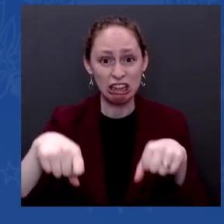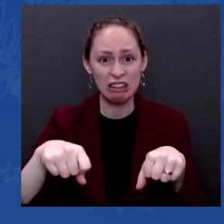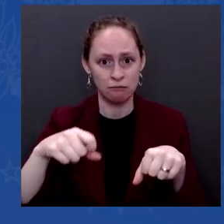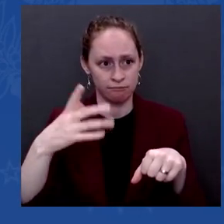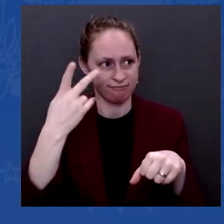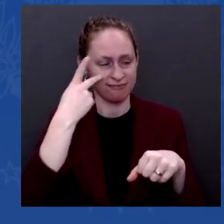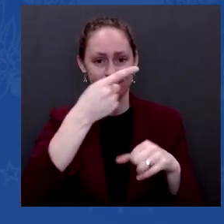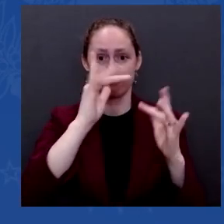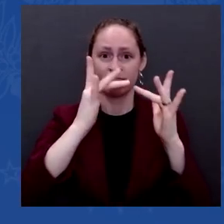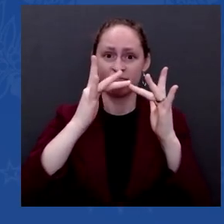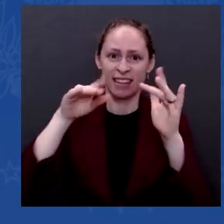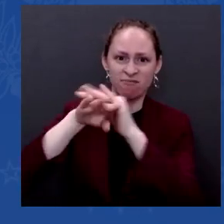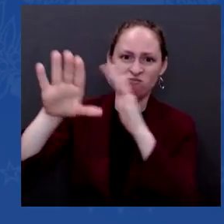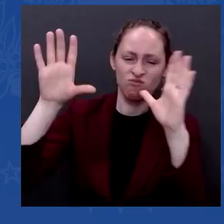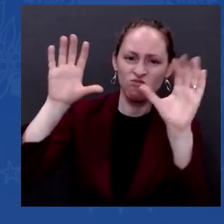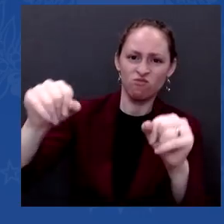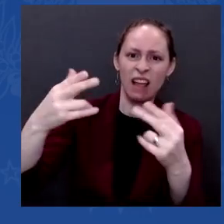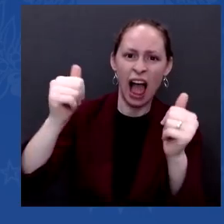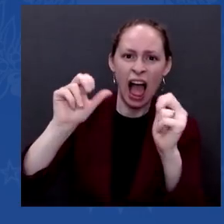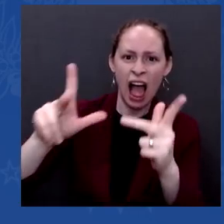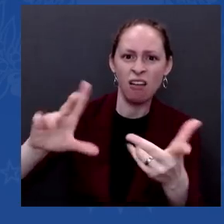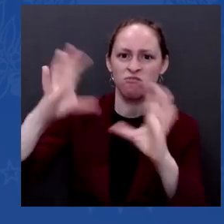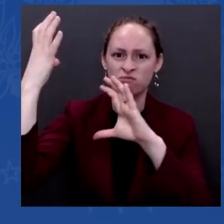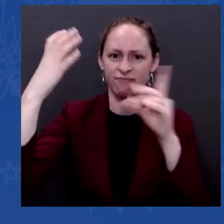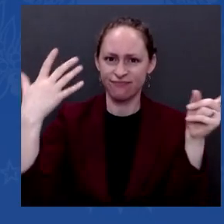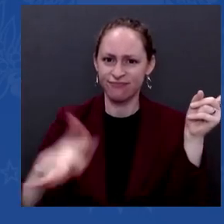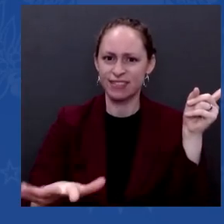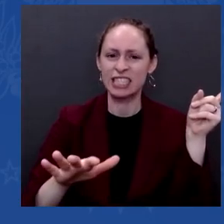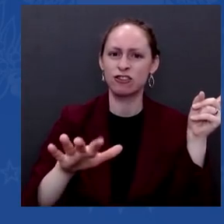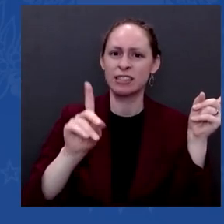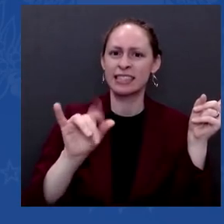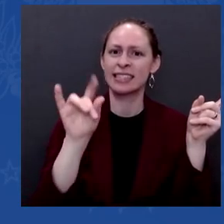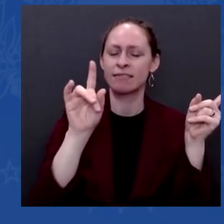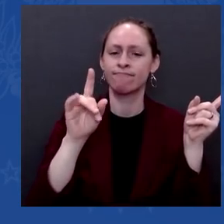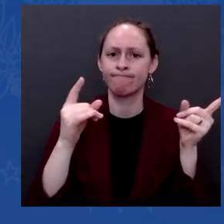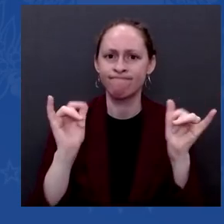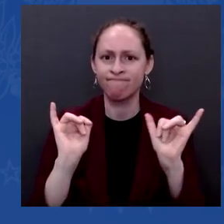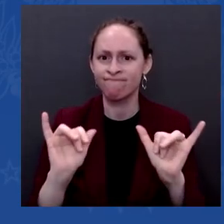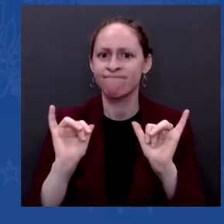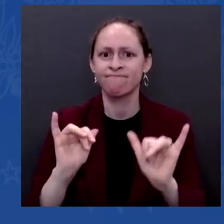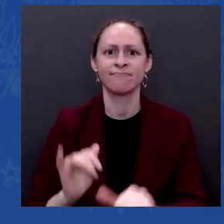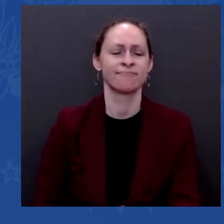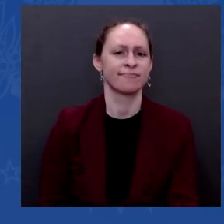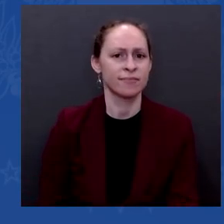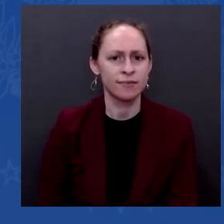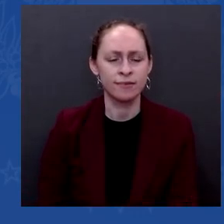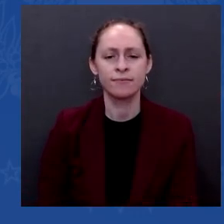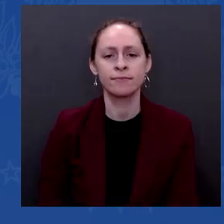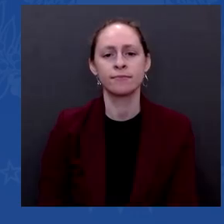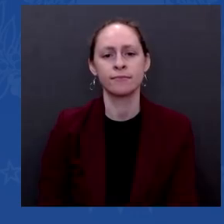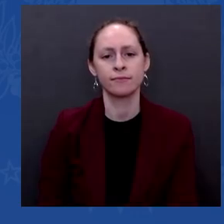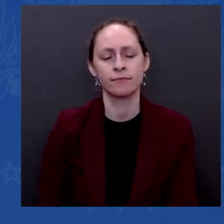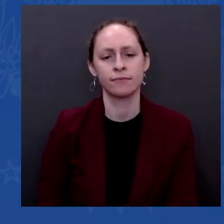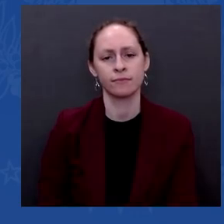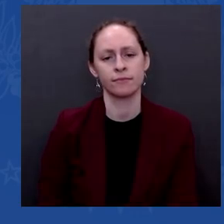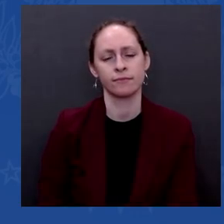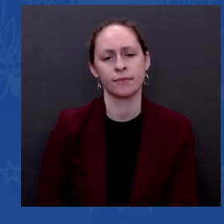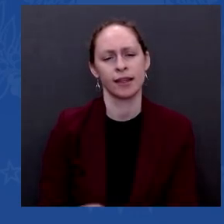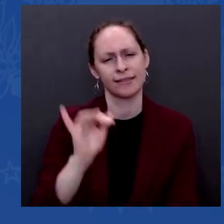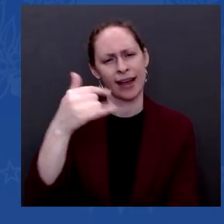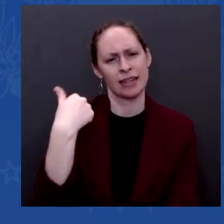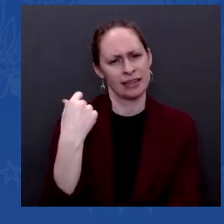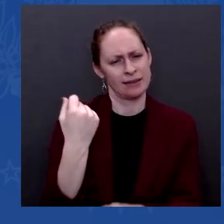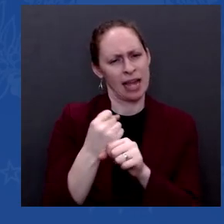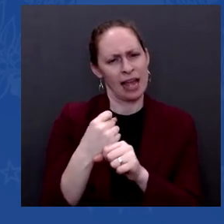and nuclear weapons from what used to be the Soviet bloc. So, I'm wondering if you still think that the last thing he wants is a Cold War.